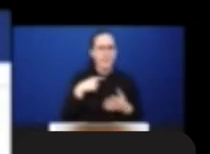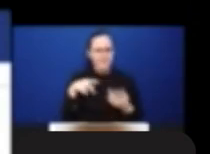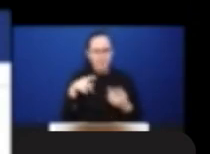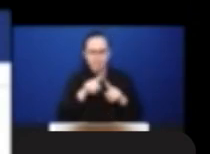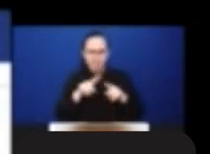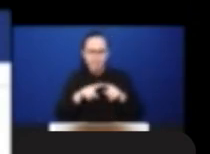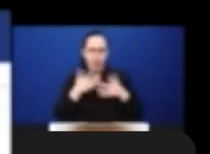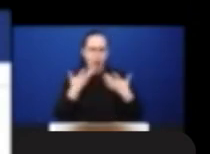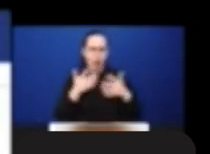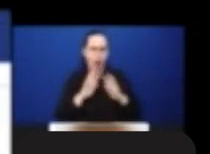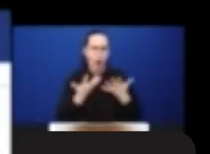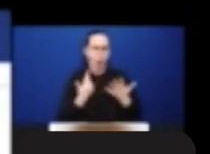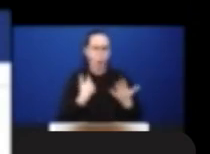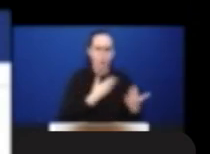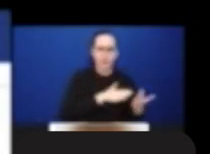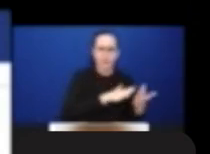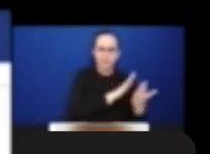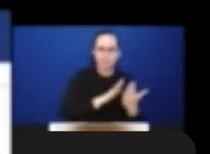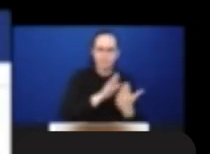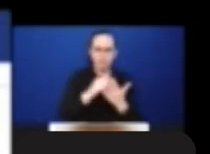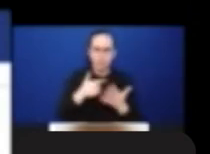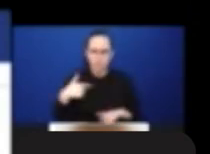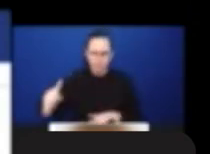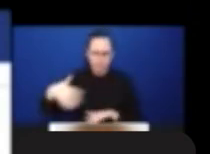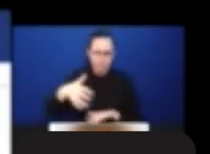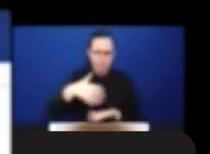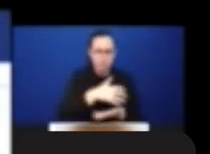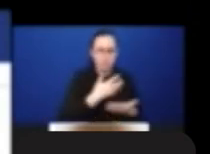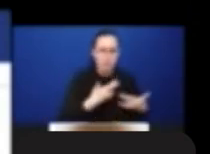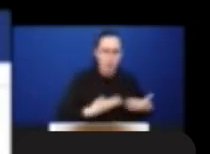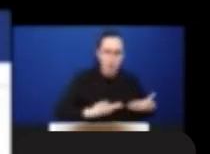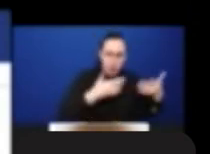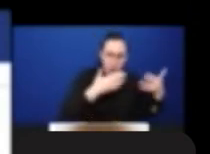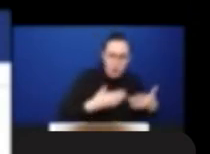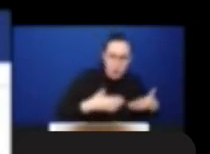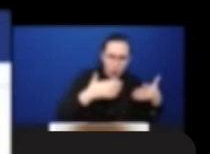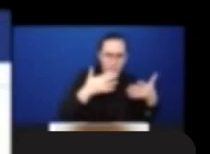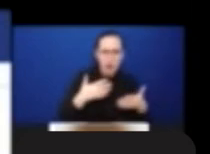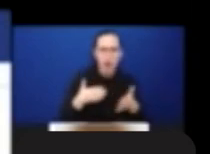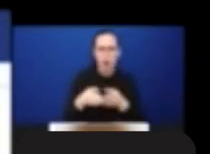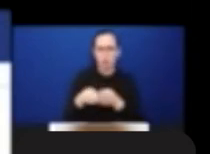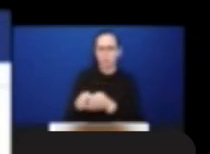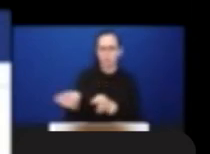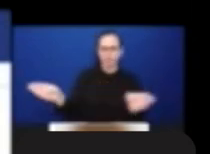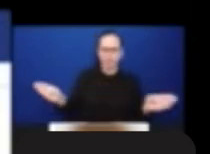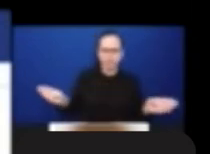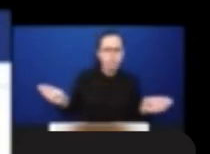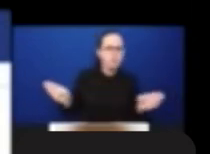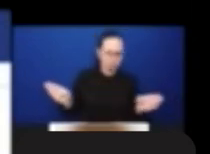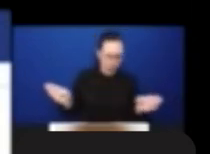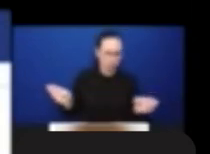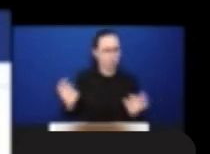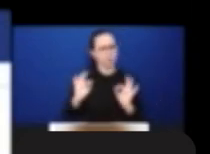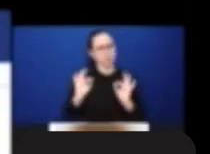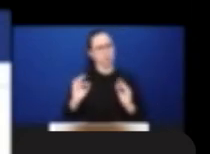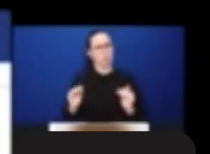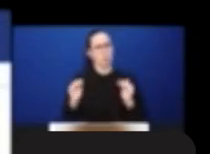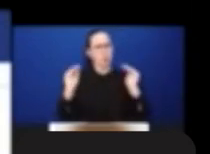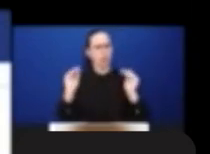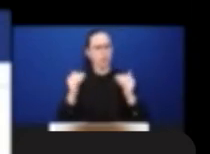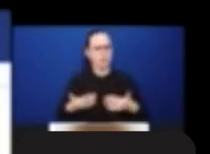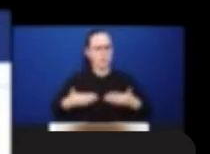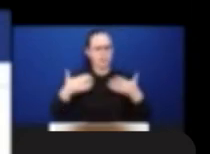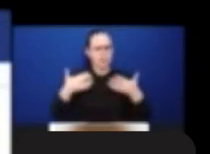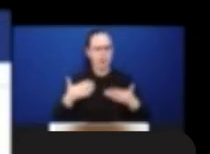quantitative data. Because we are short on time, we'll be happy to share an e-link of our study findings summary after